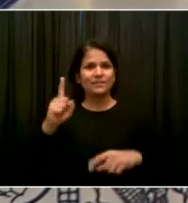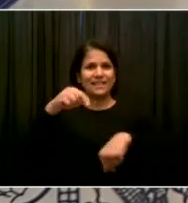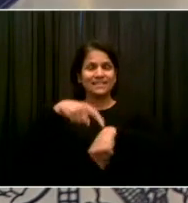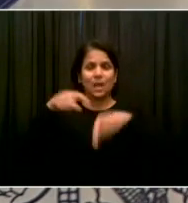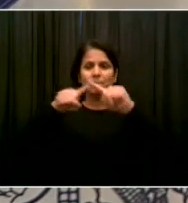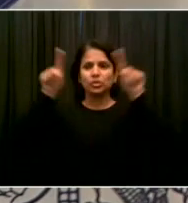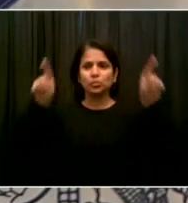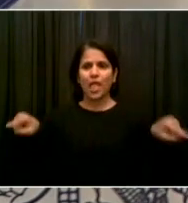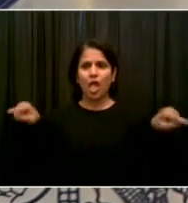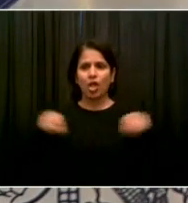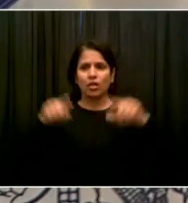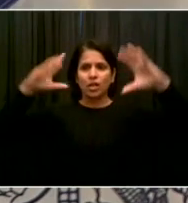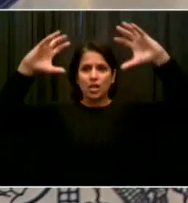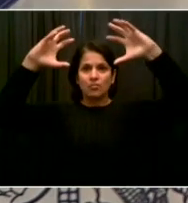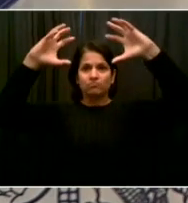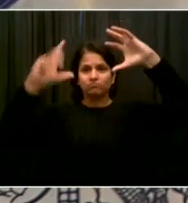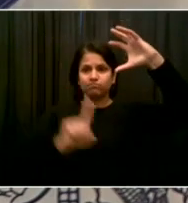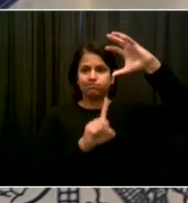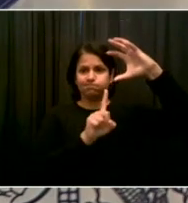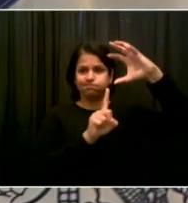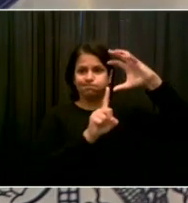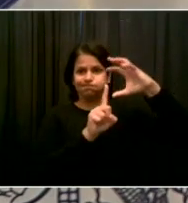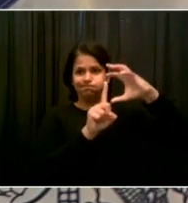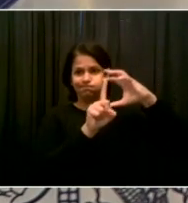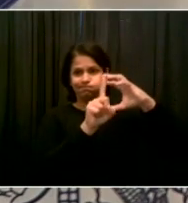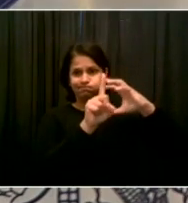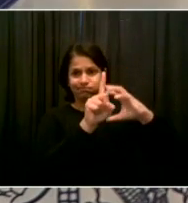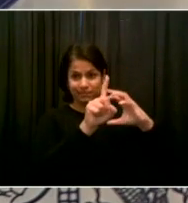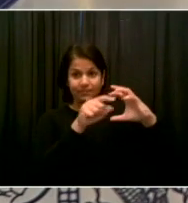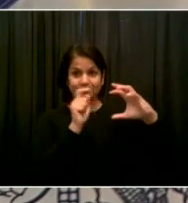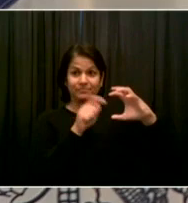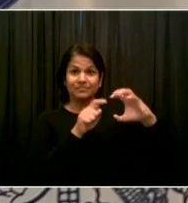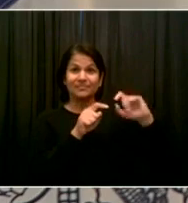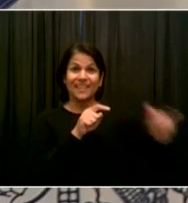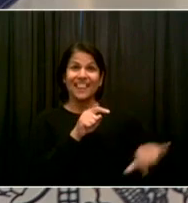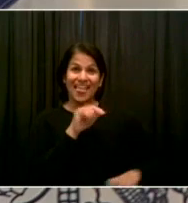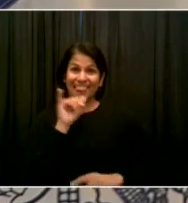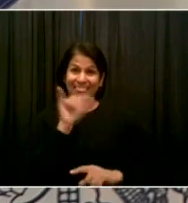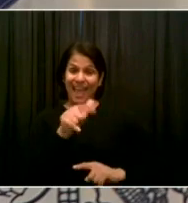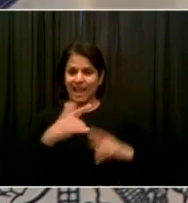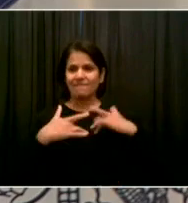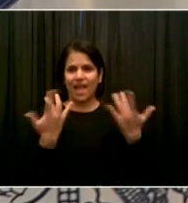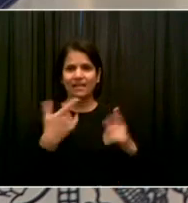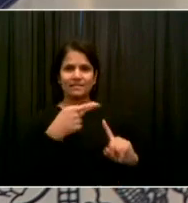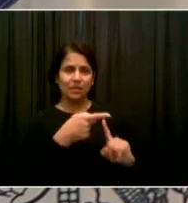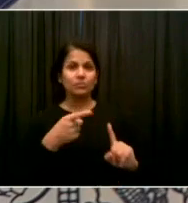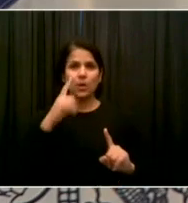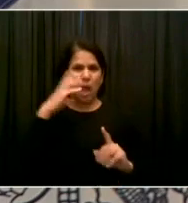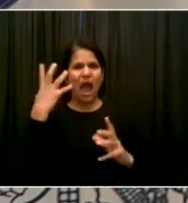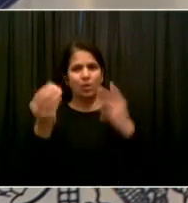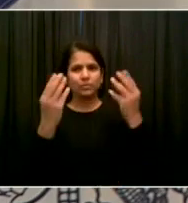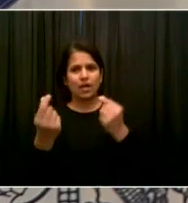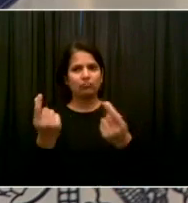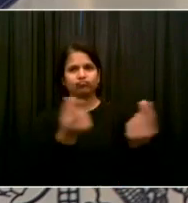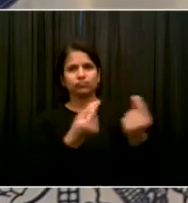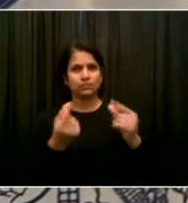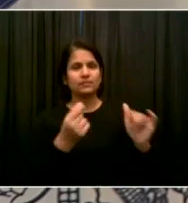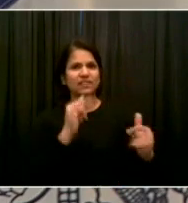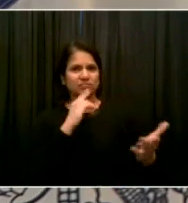I'm very, very clear about the city as a whole. The city is going to keep moving forward. I am against